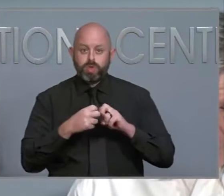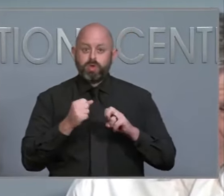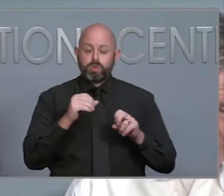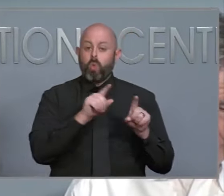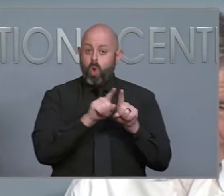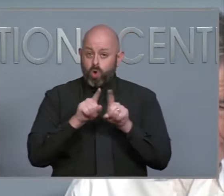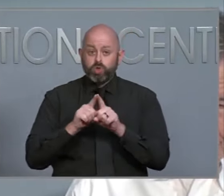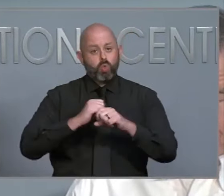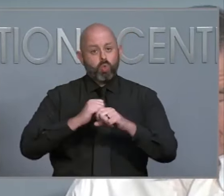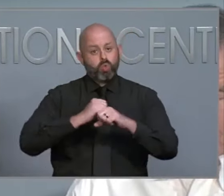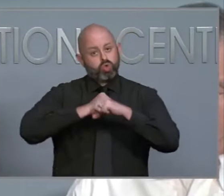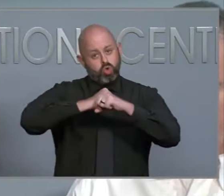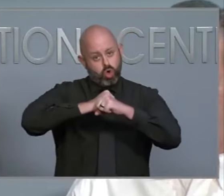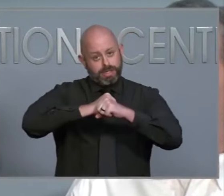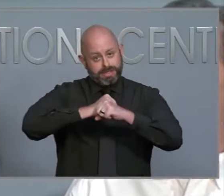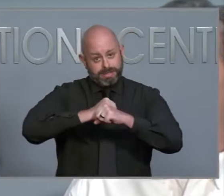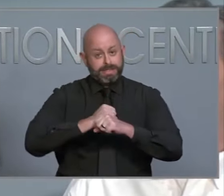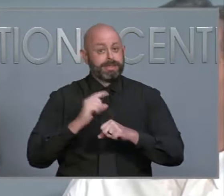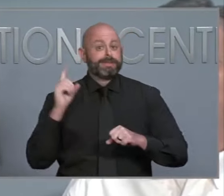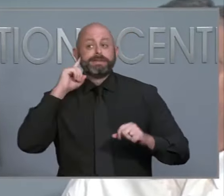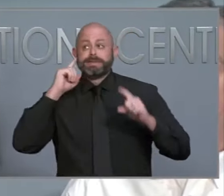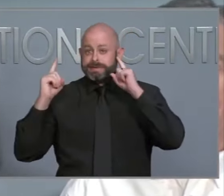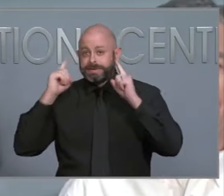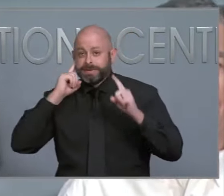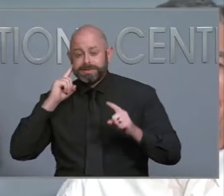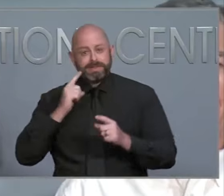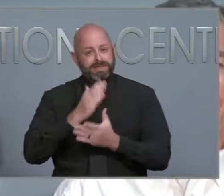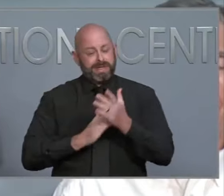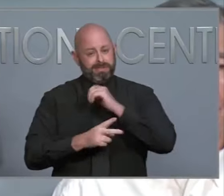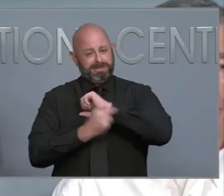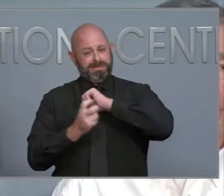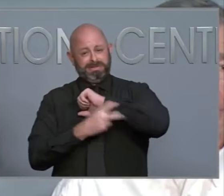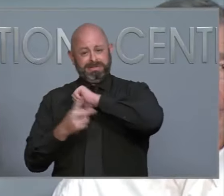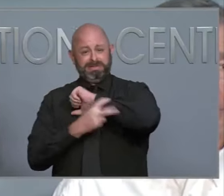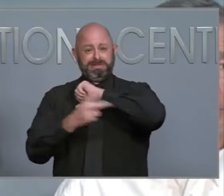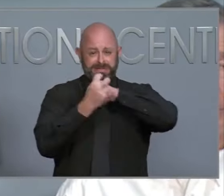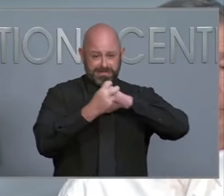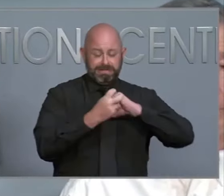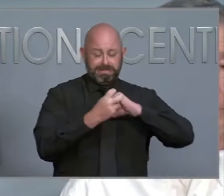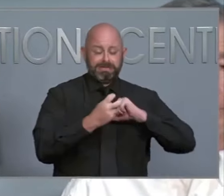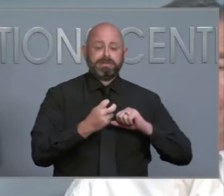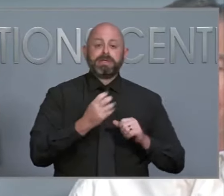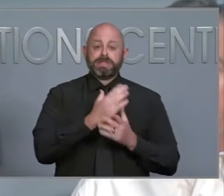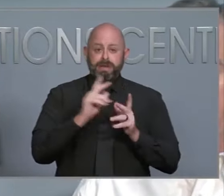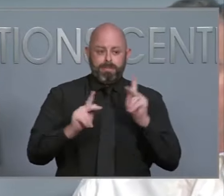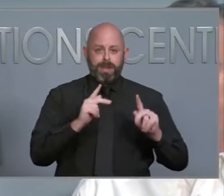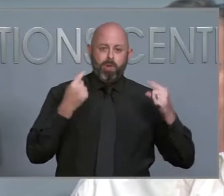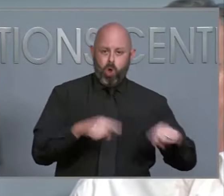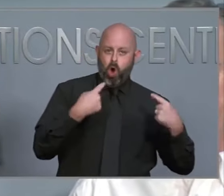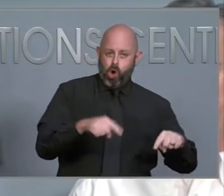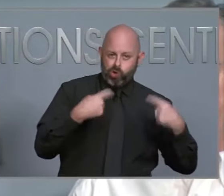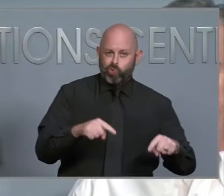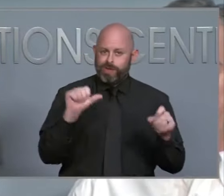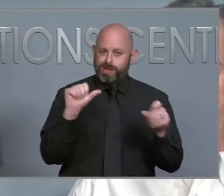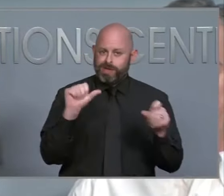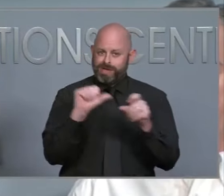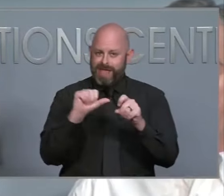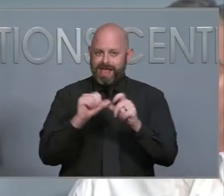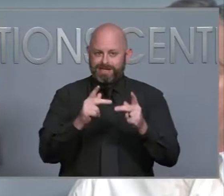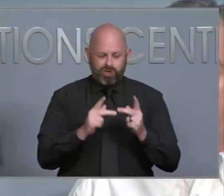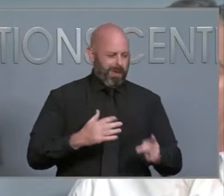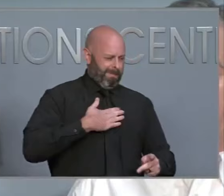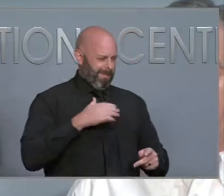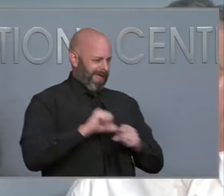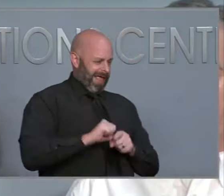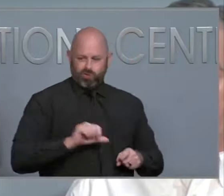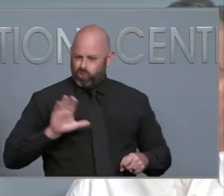reports of looting and arguments breaking out at gas stations in western North Carolina? Yes, thank you for the